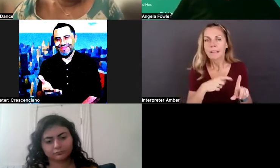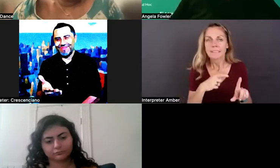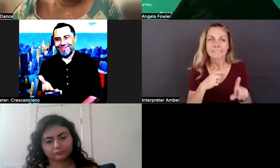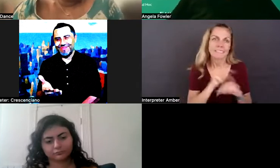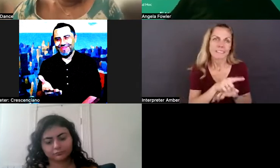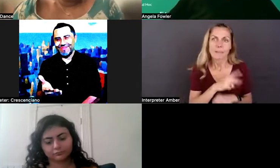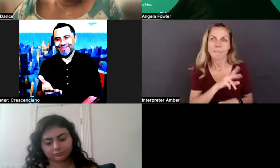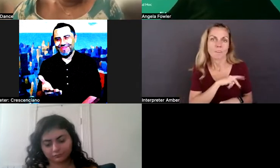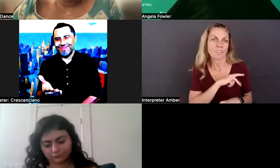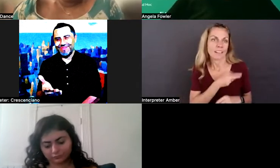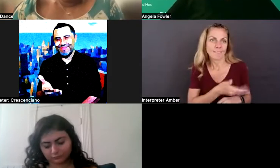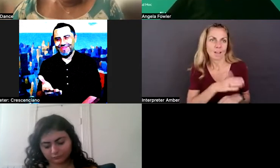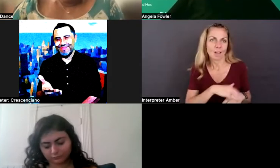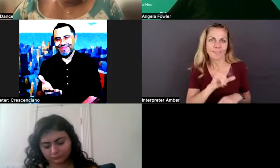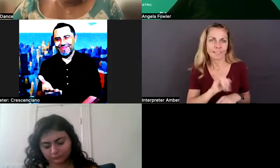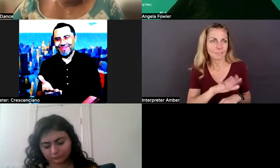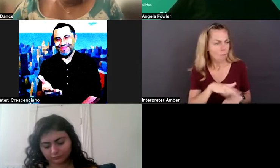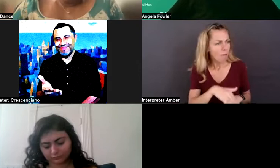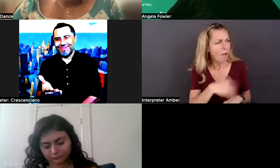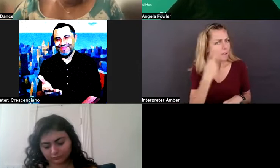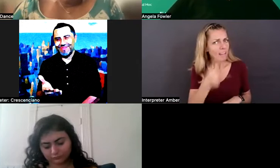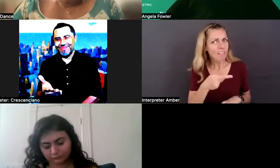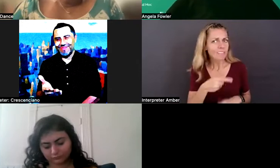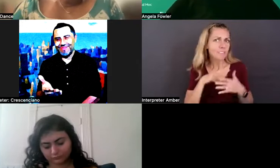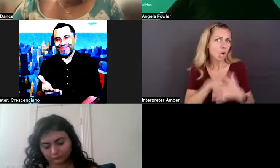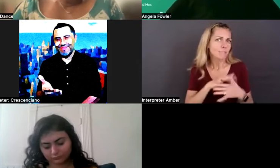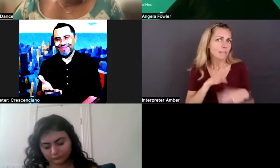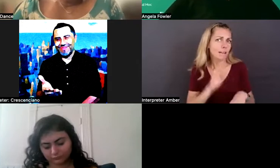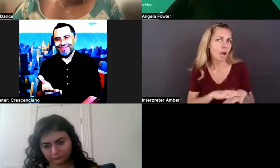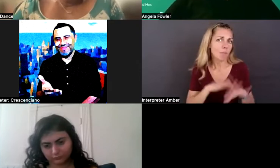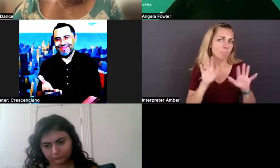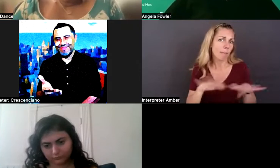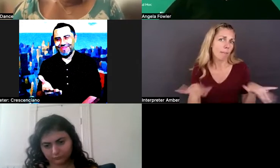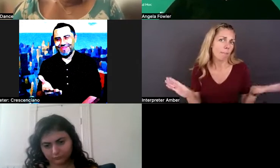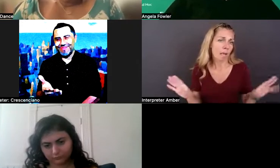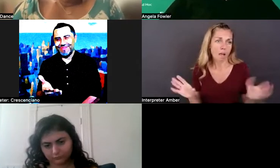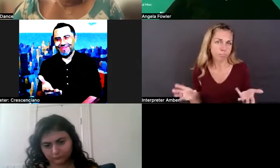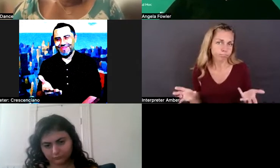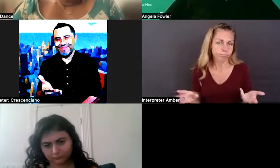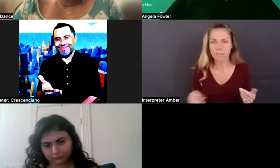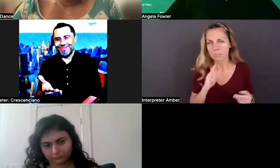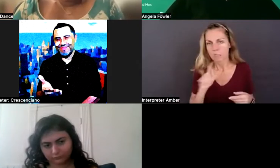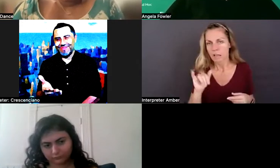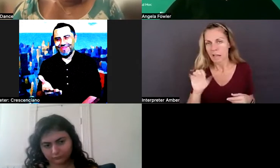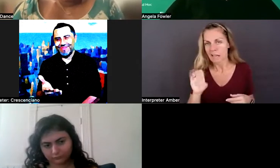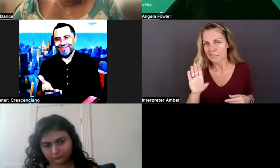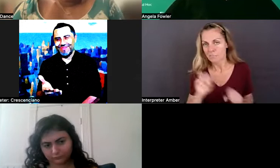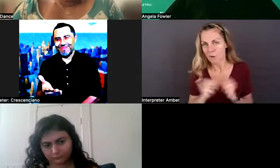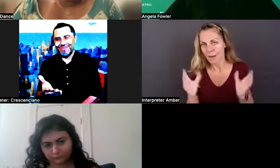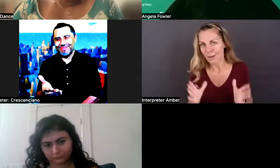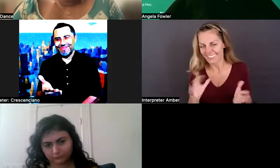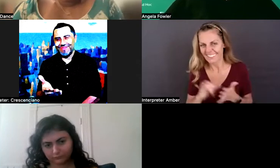LinkedIn, and be like, hey, I saw this piece of content on blah, blah, blah. You're really just breaking the ice. That's the purpose of it.